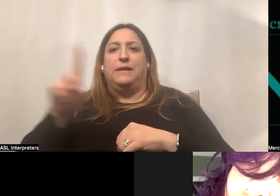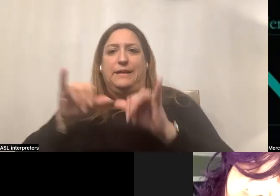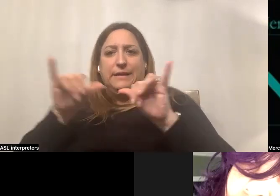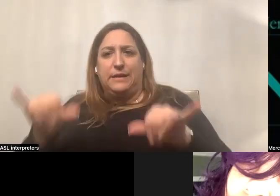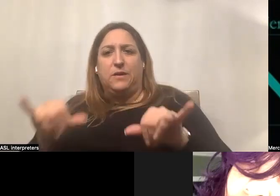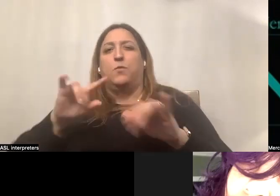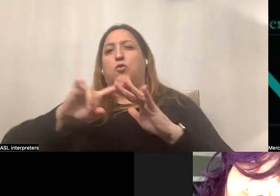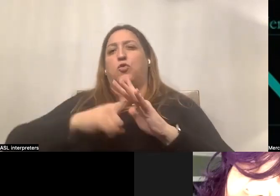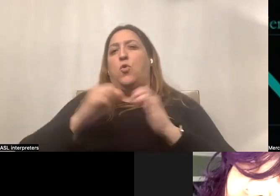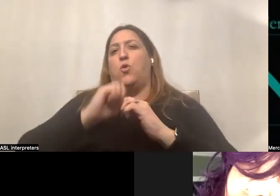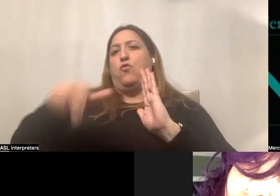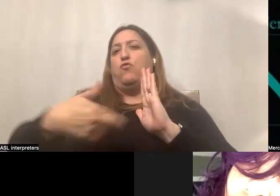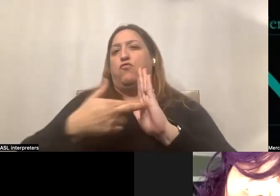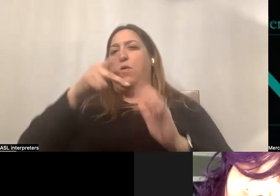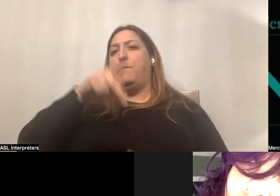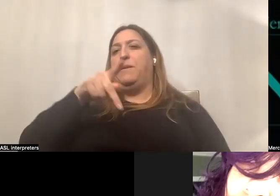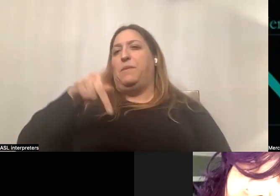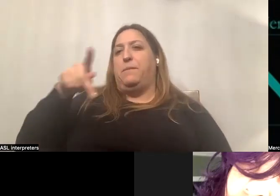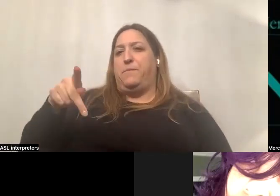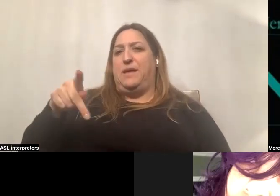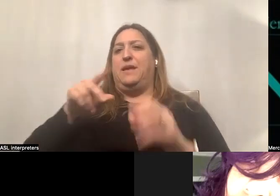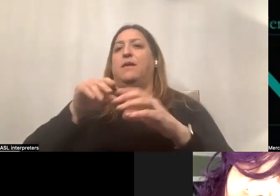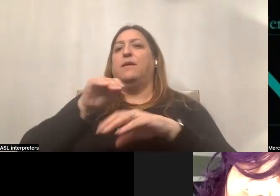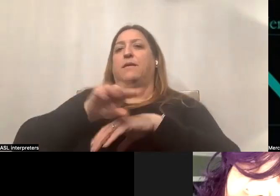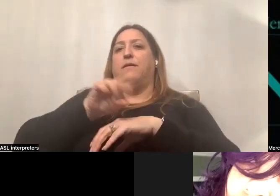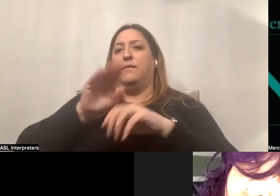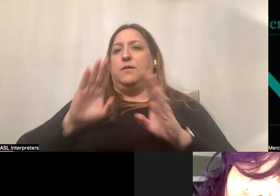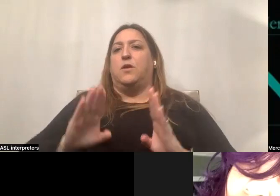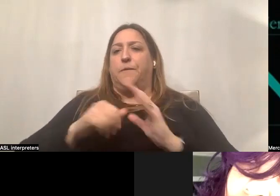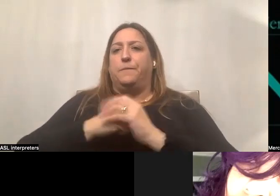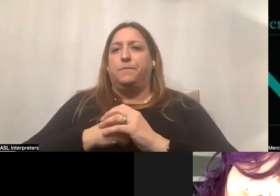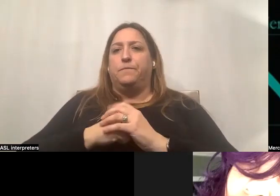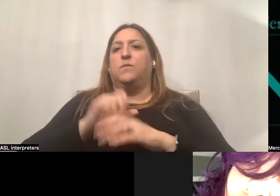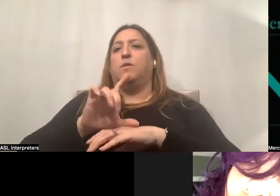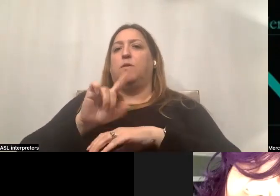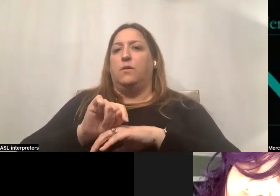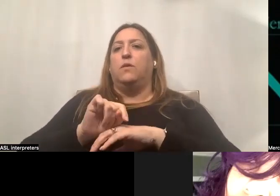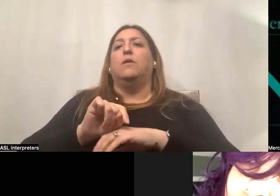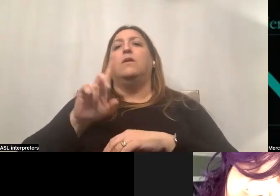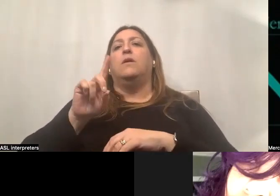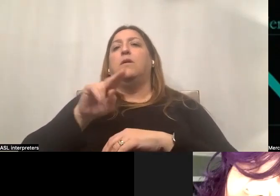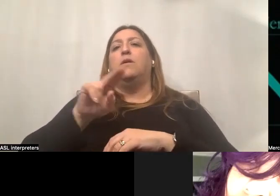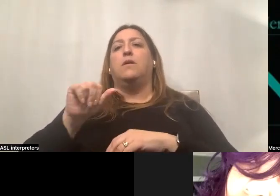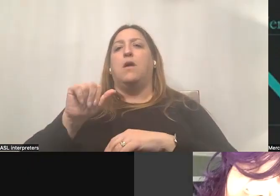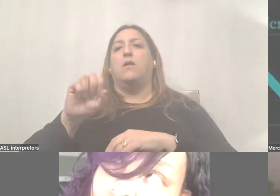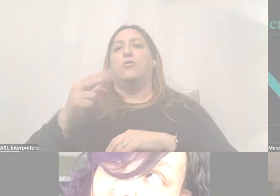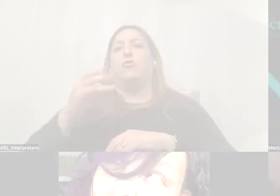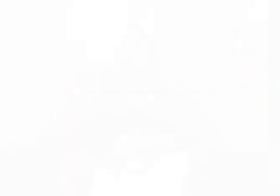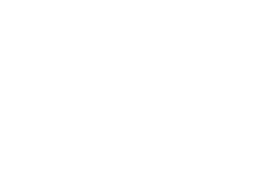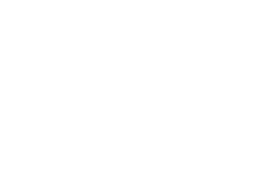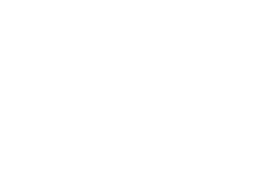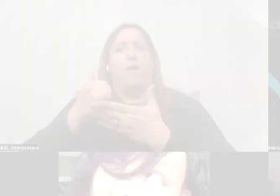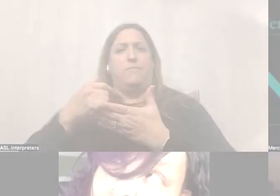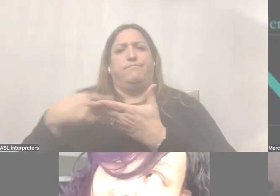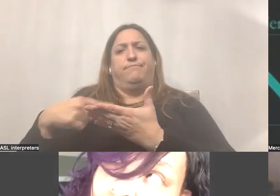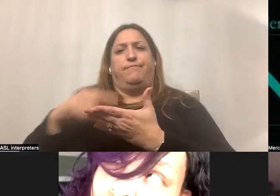role of the PPP consultant. And I think Donna Sherman and Rachel Jenenbaum are going